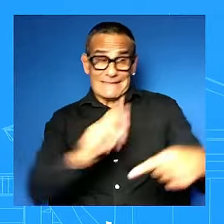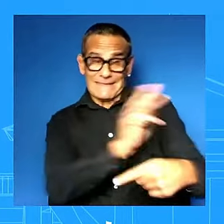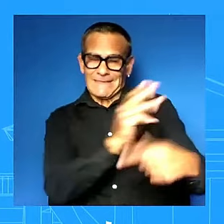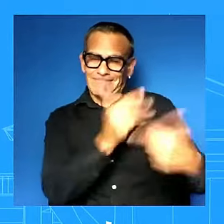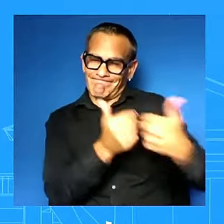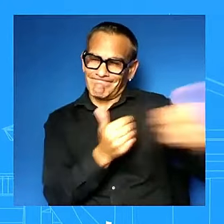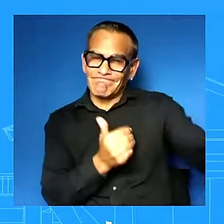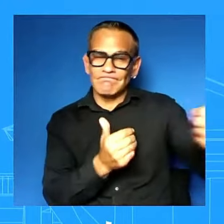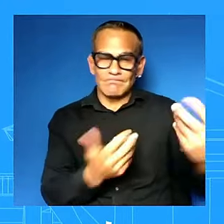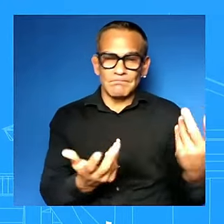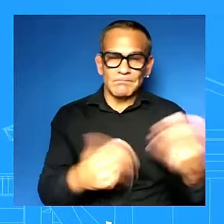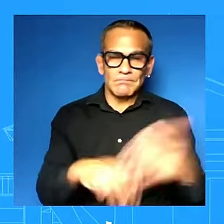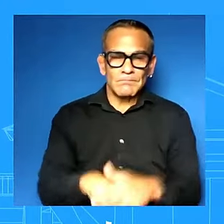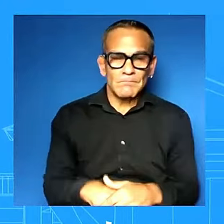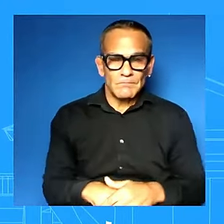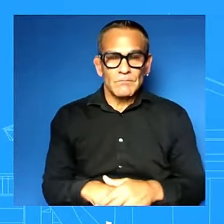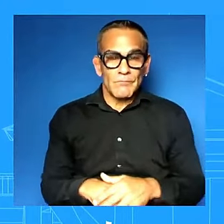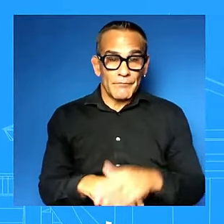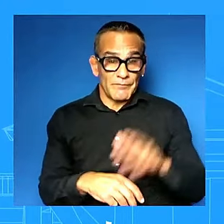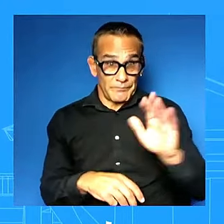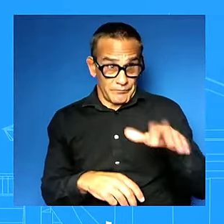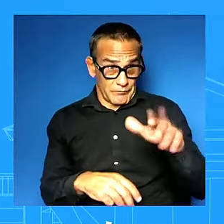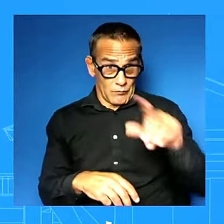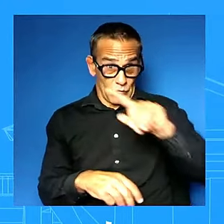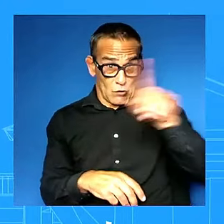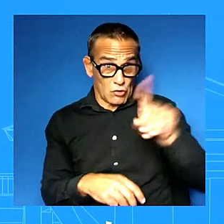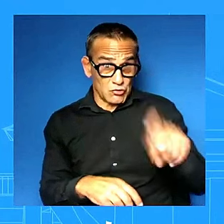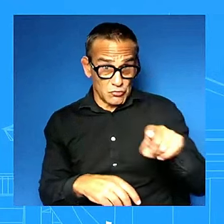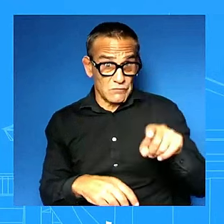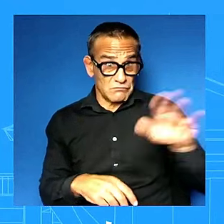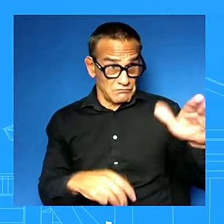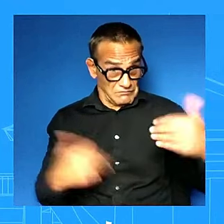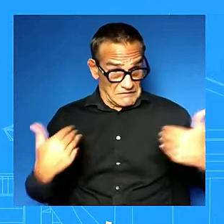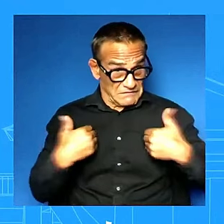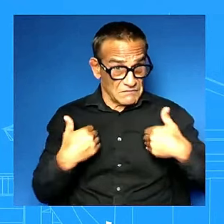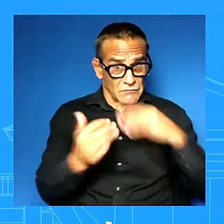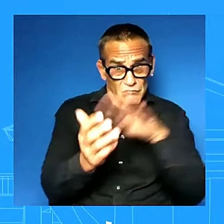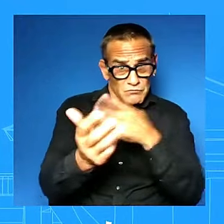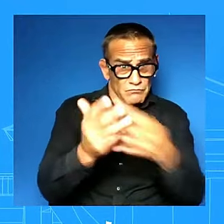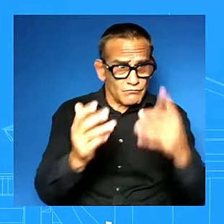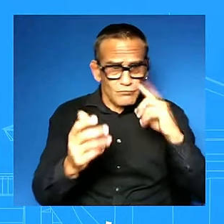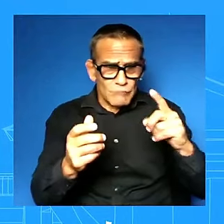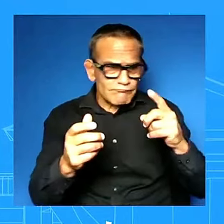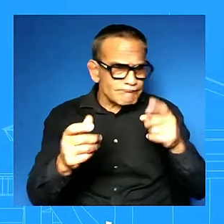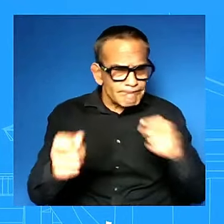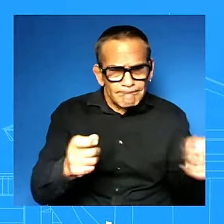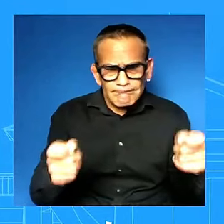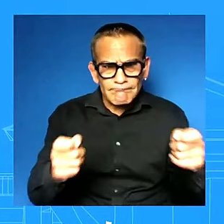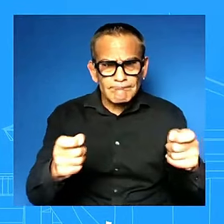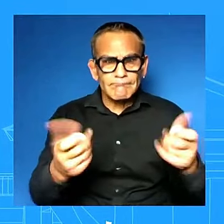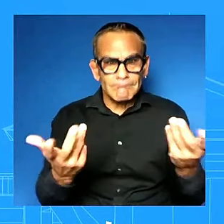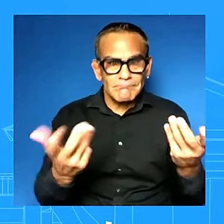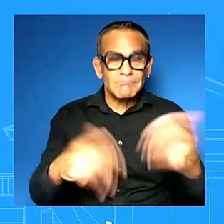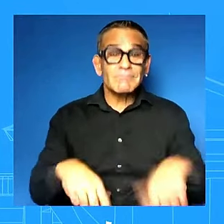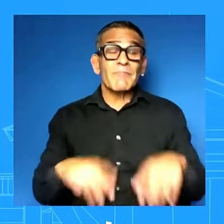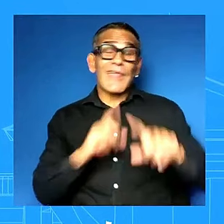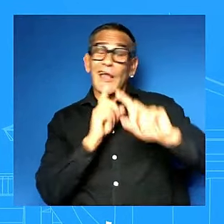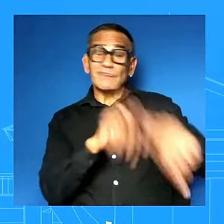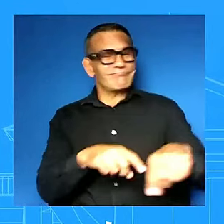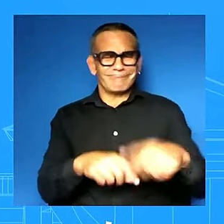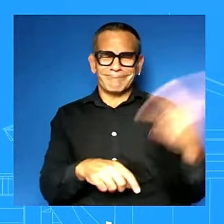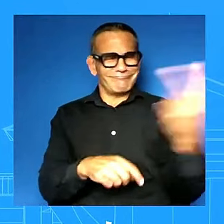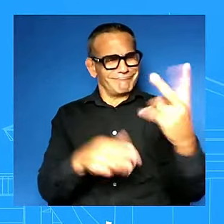agenda of this administration yeah but i mean yes they are partners in this there she is a critical partner in what we have been able to do